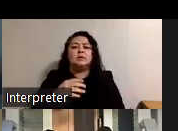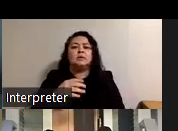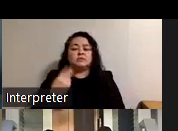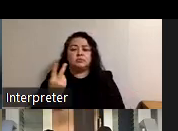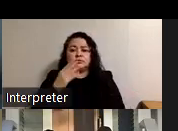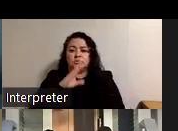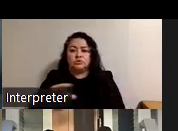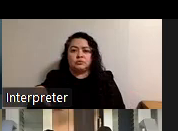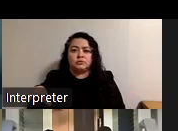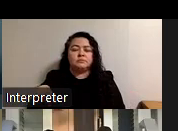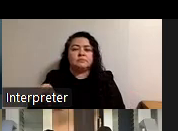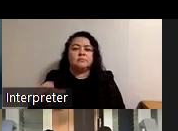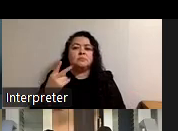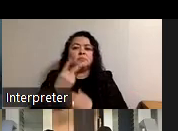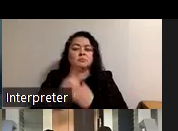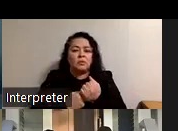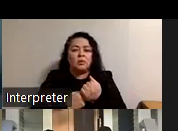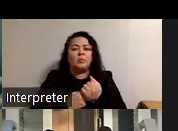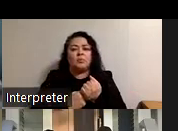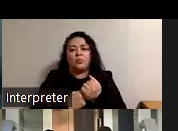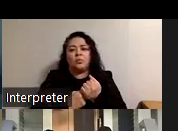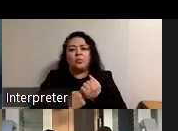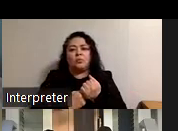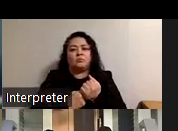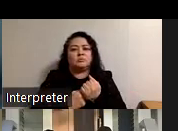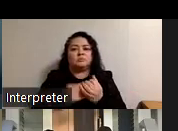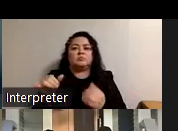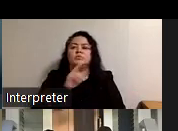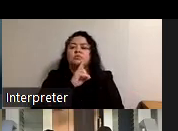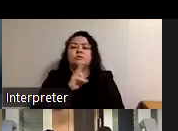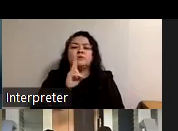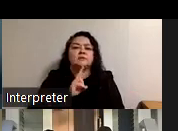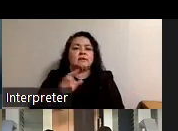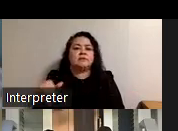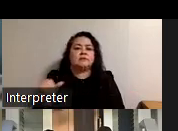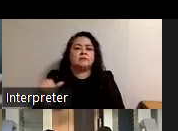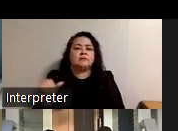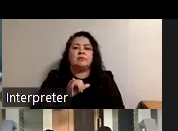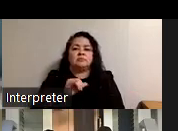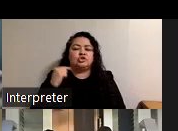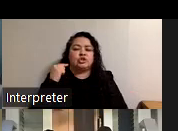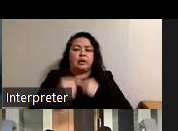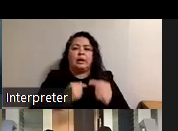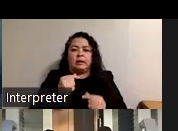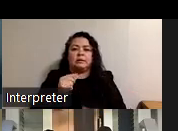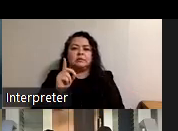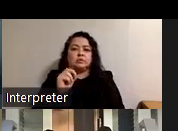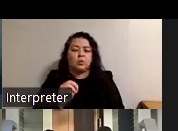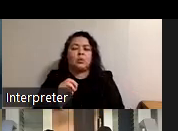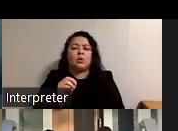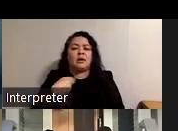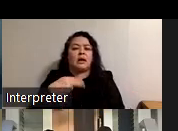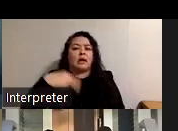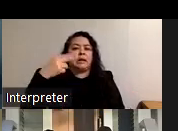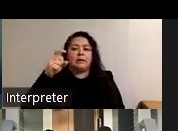kids that are both have that are they're identical twins and they have the same genetic disorder and they have very high needs and